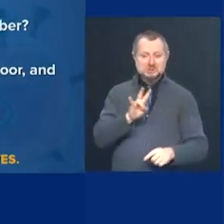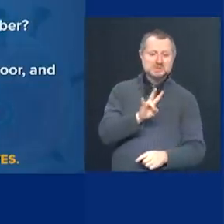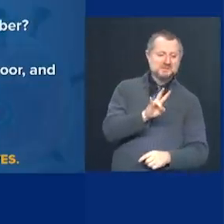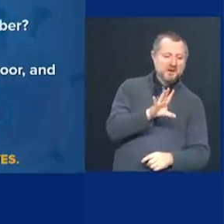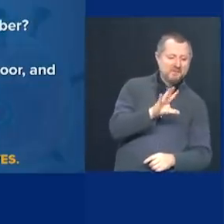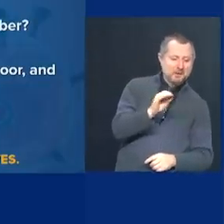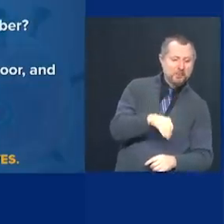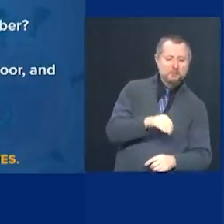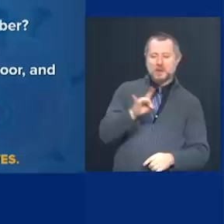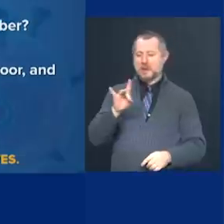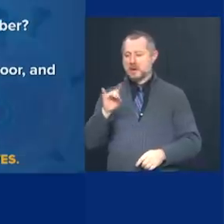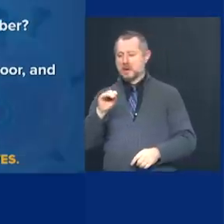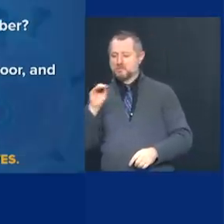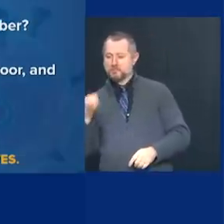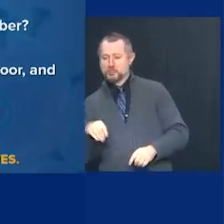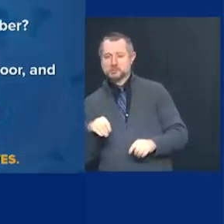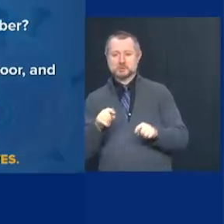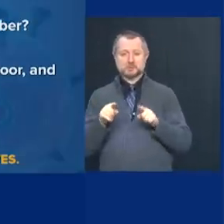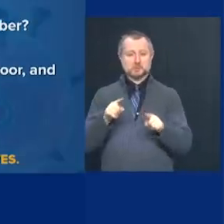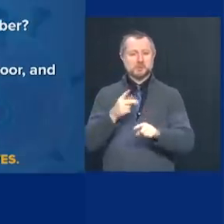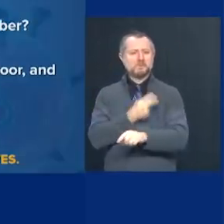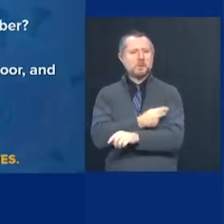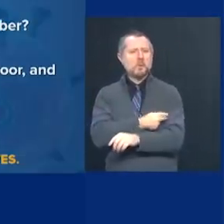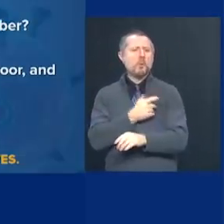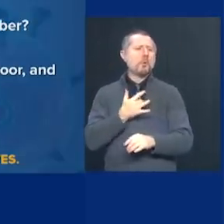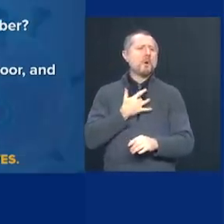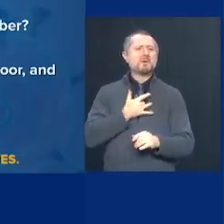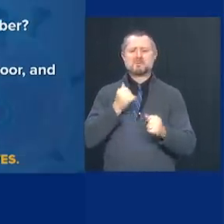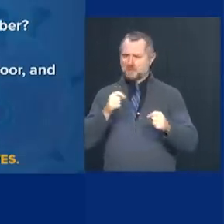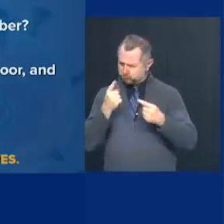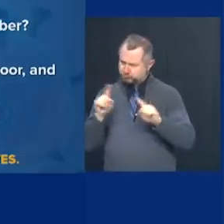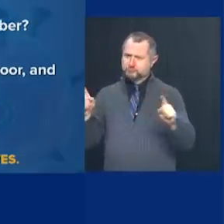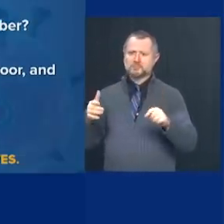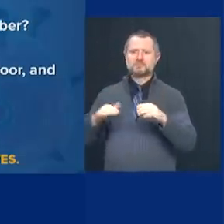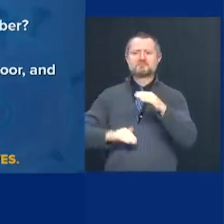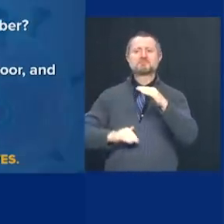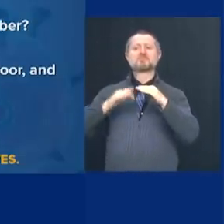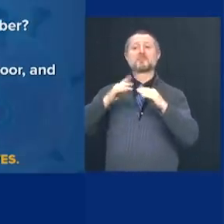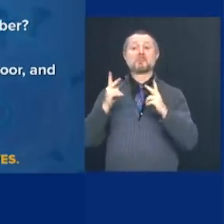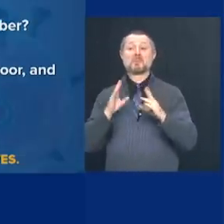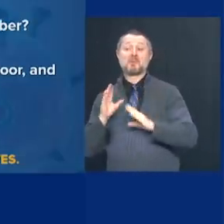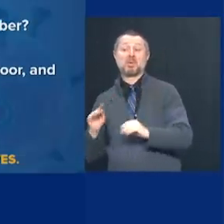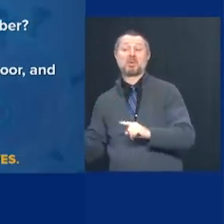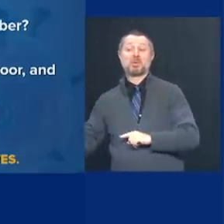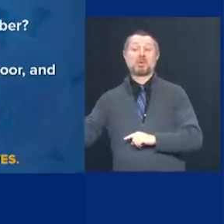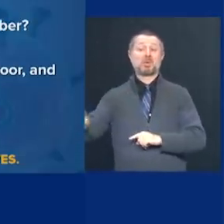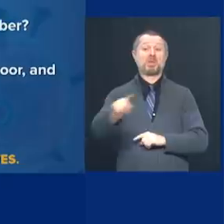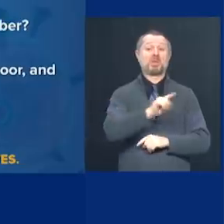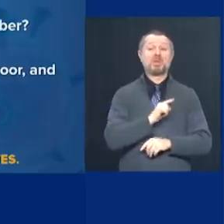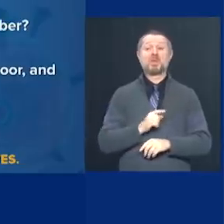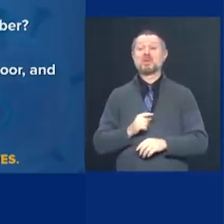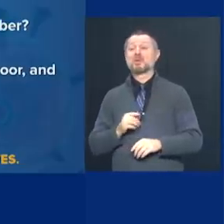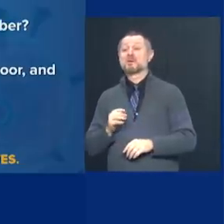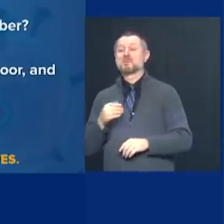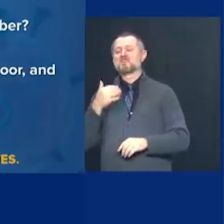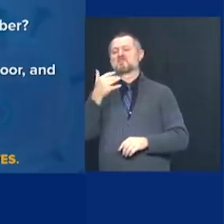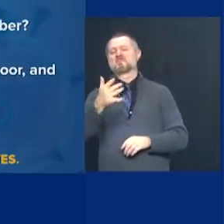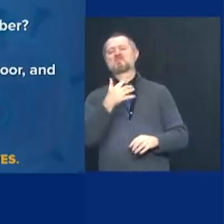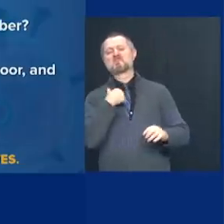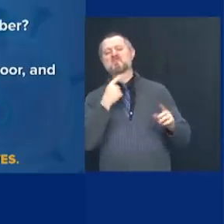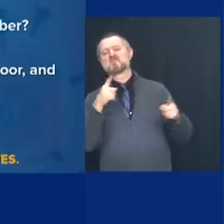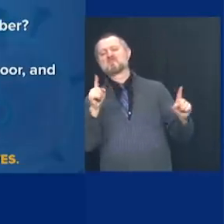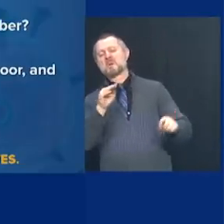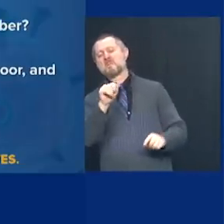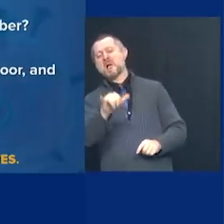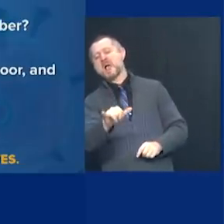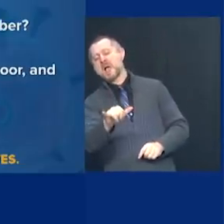feasible? You know, I hear anywhere from May, June, July, August, September.